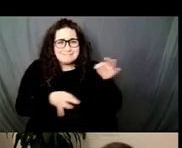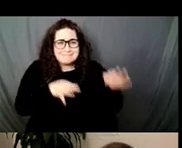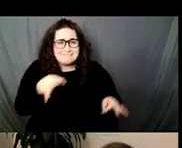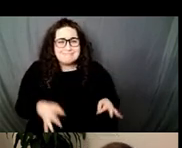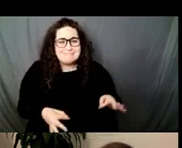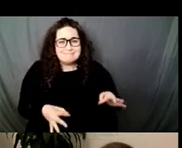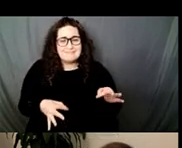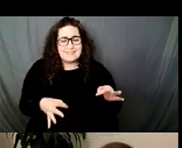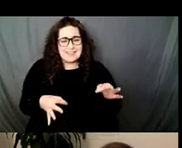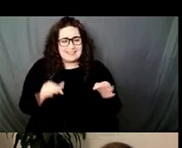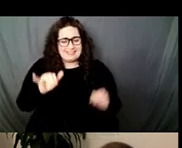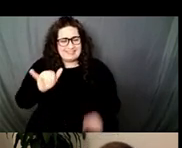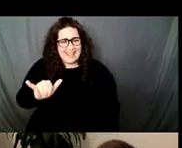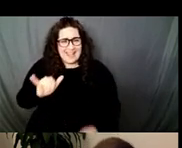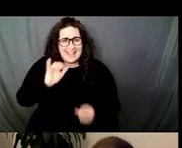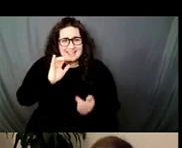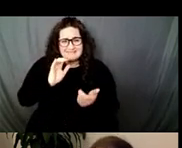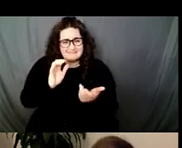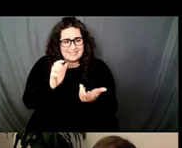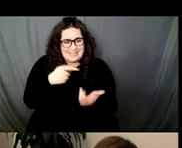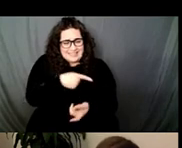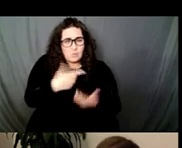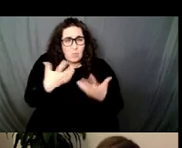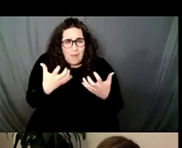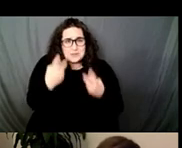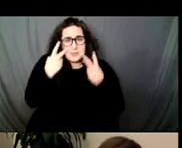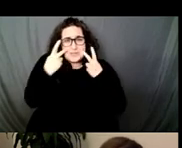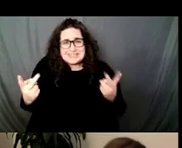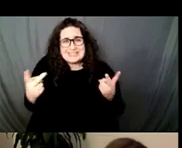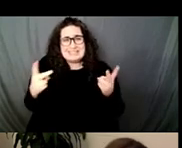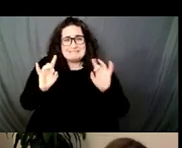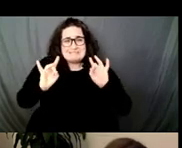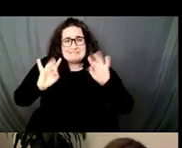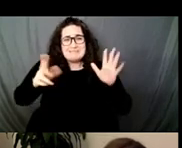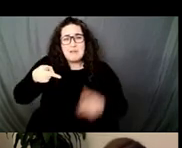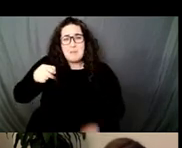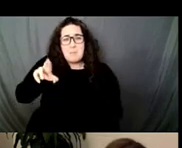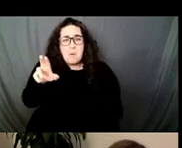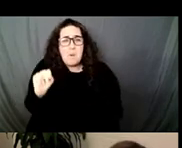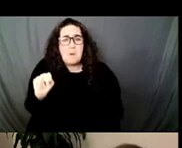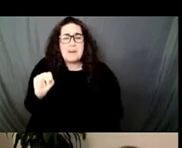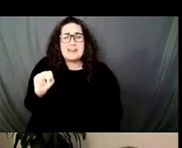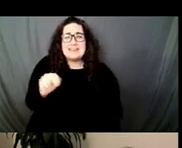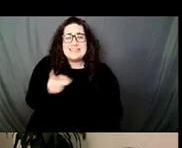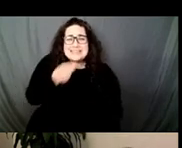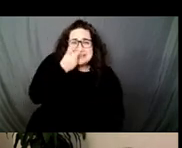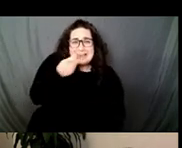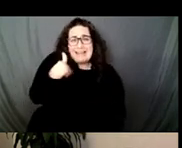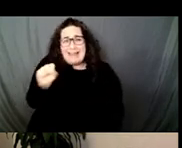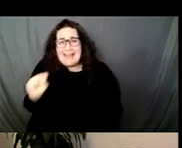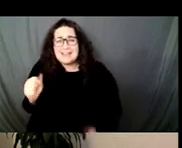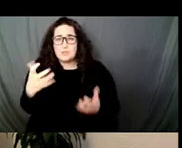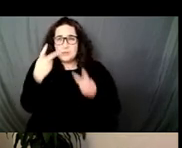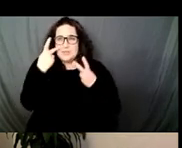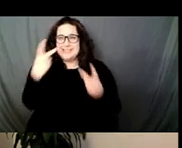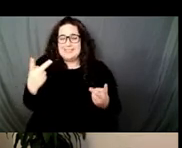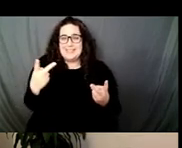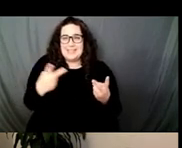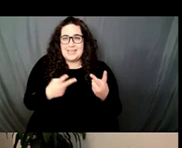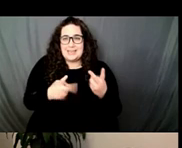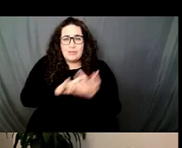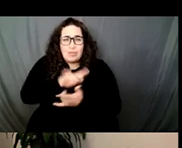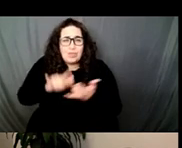side are. He came there looking for dicks and asses. There was nothing like that. Now you try to see homoeroticism in that piece.